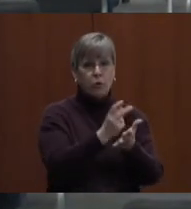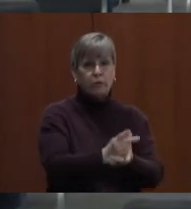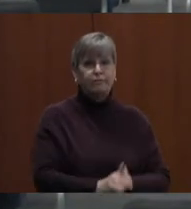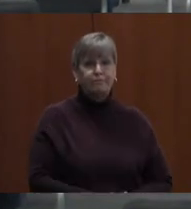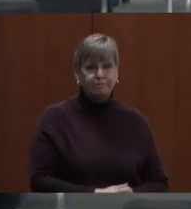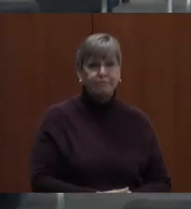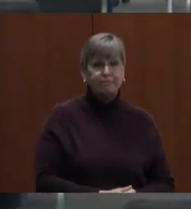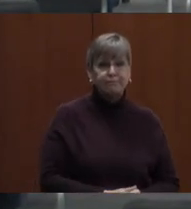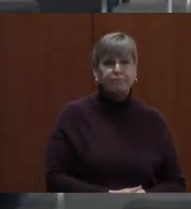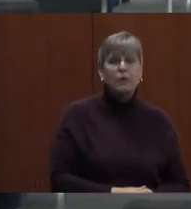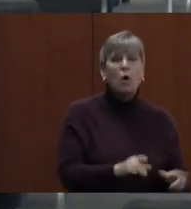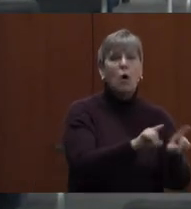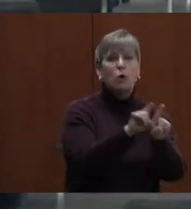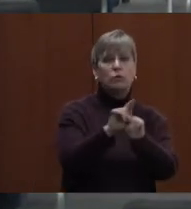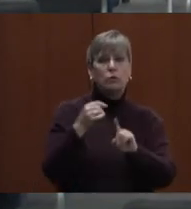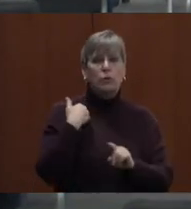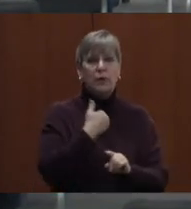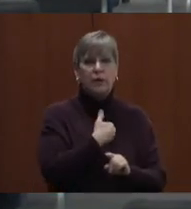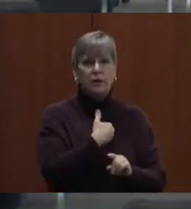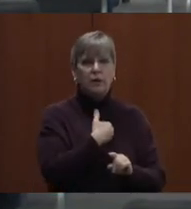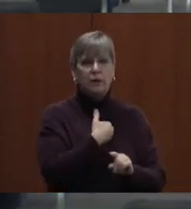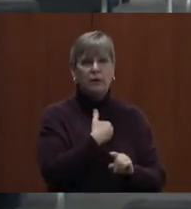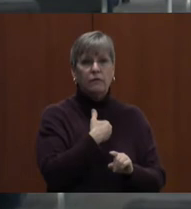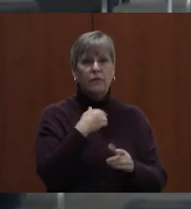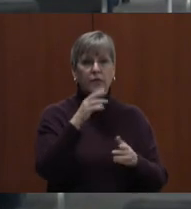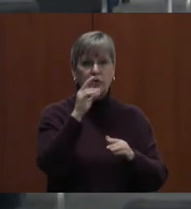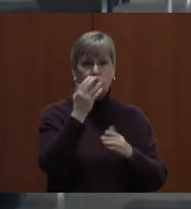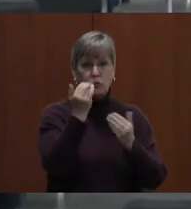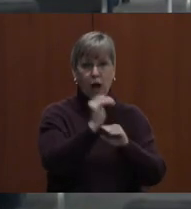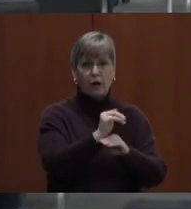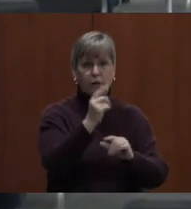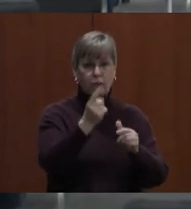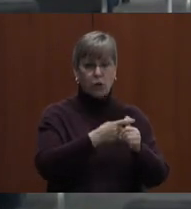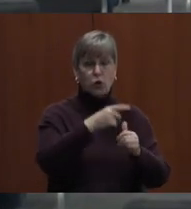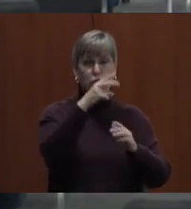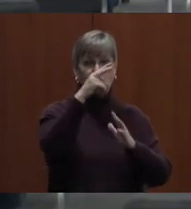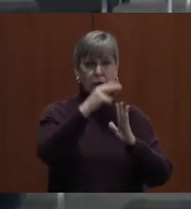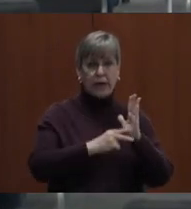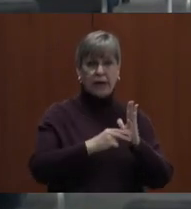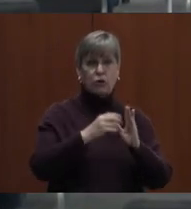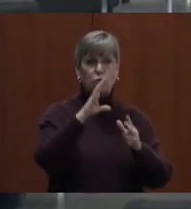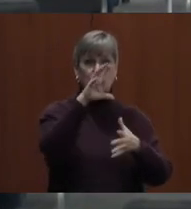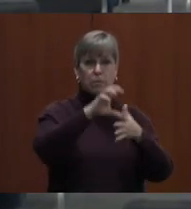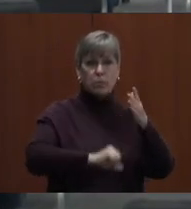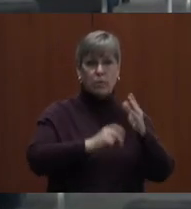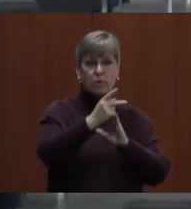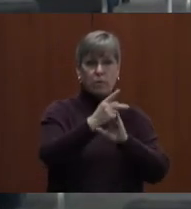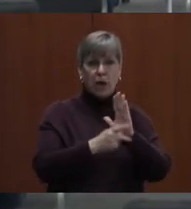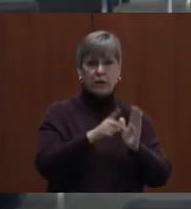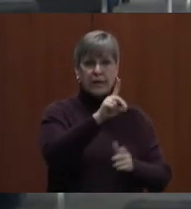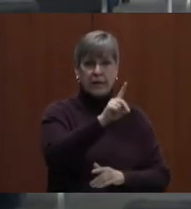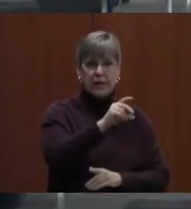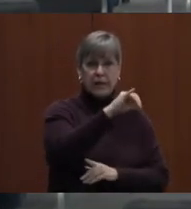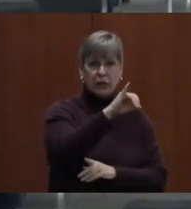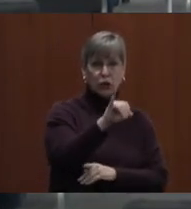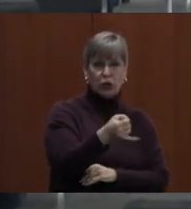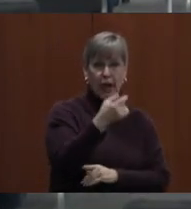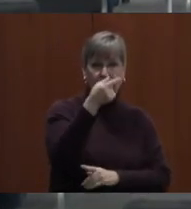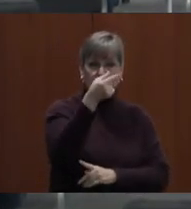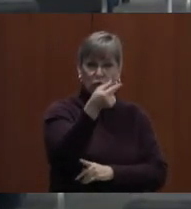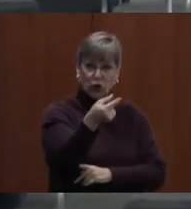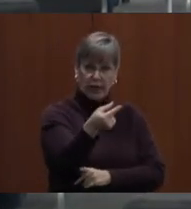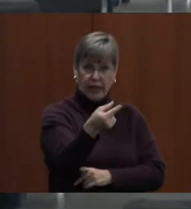We have also to do this evening, a first reading to rescind policy, D.J.G.,